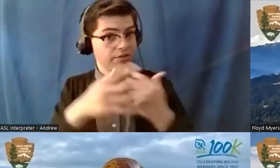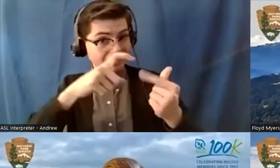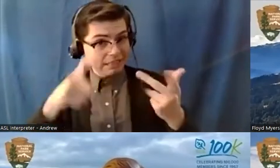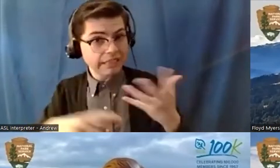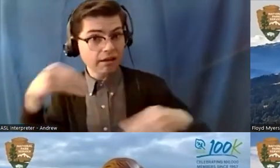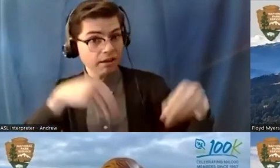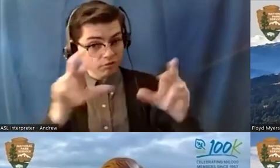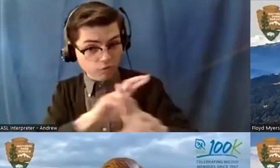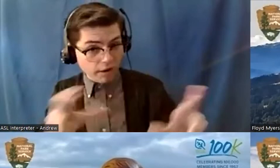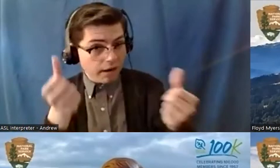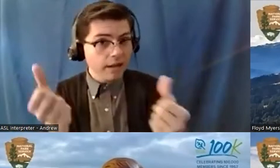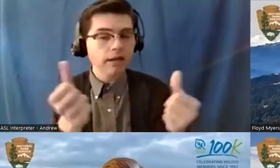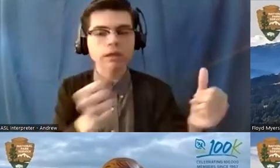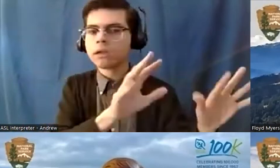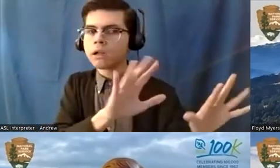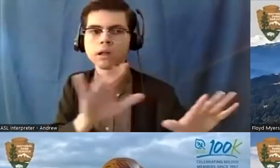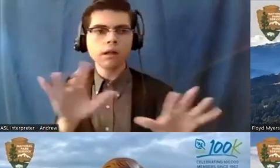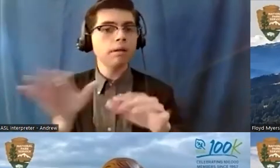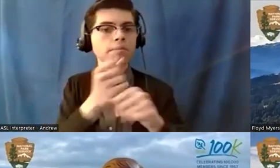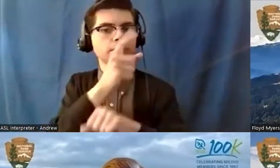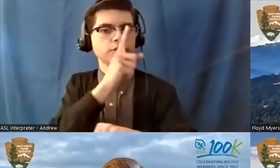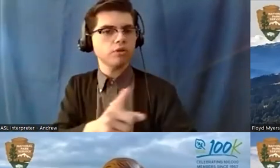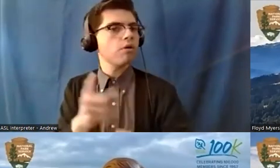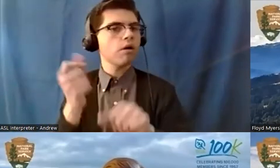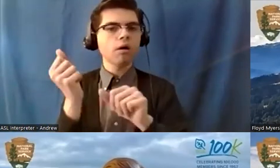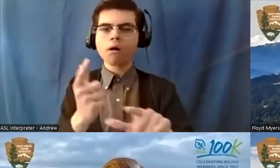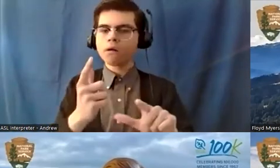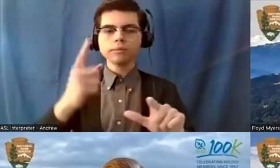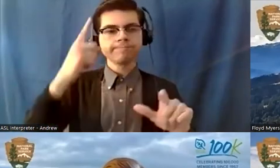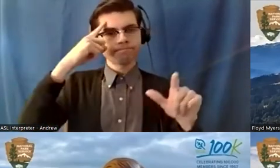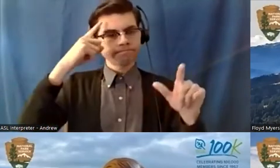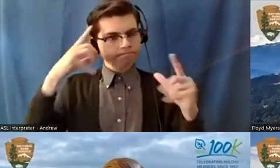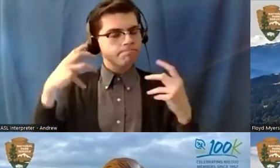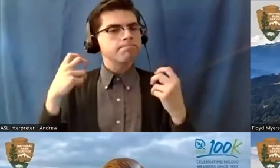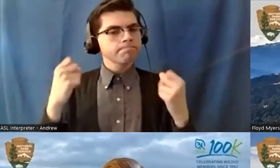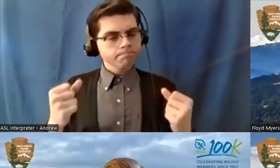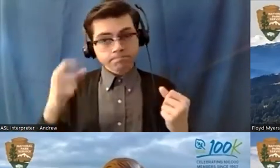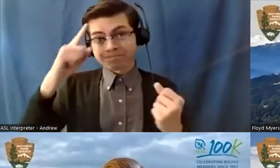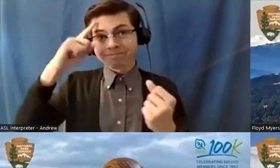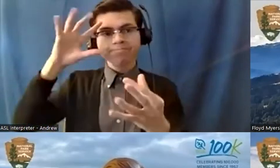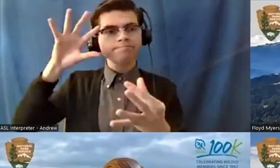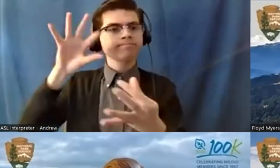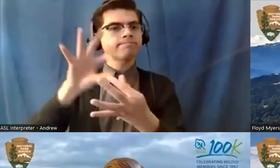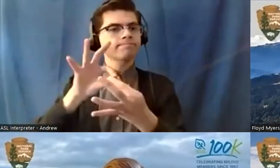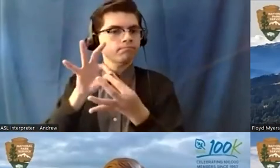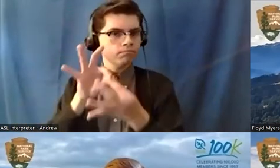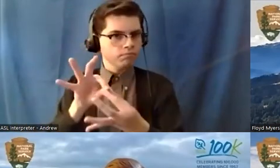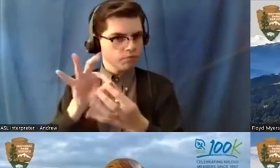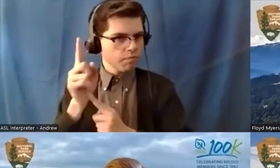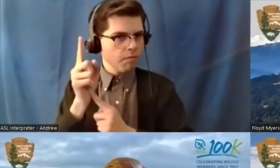and ensuring that everyone was was saying um in the moment aware of what was the next steps to do